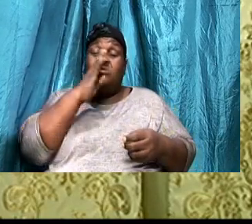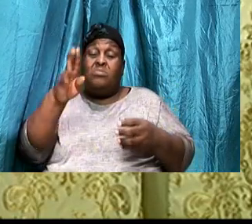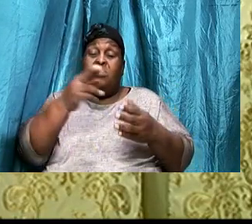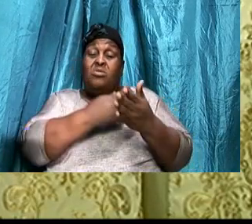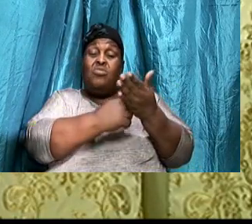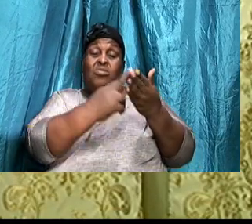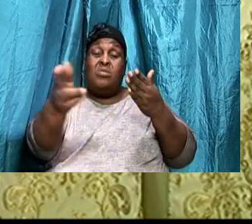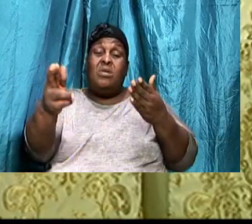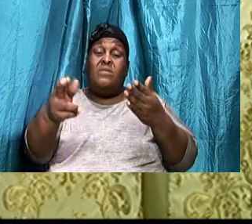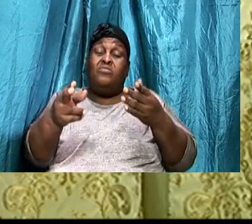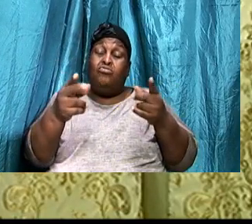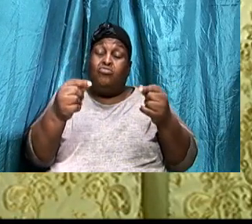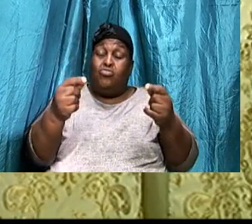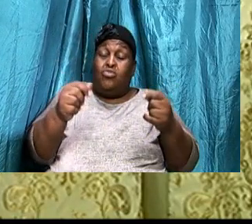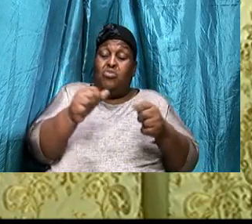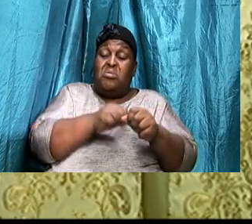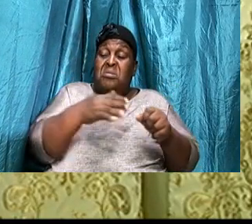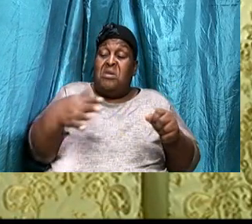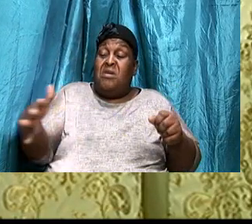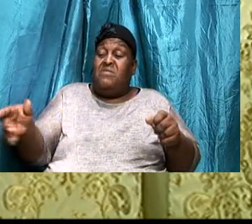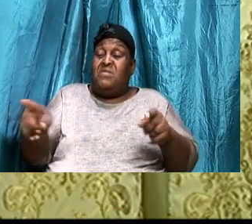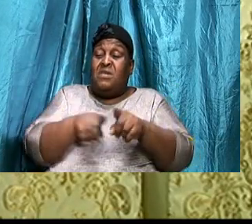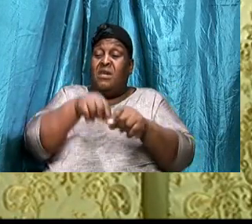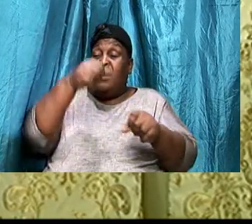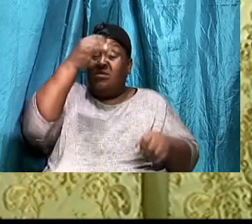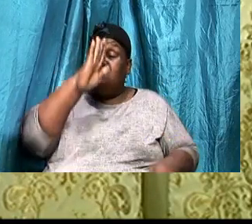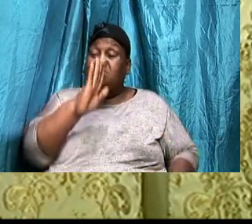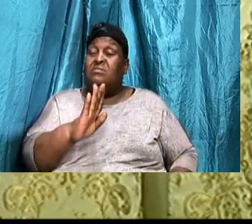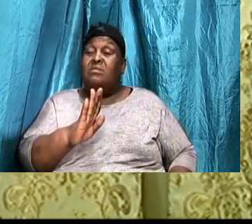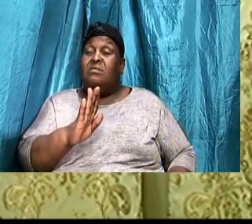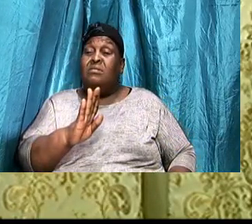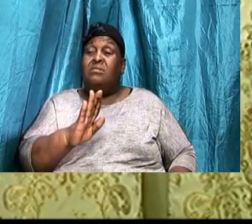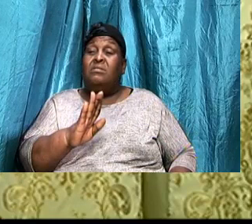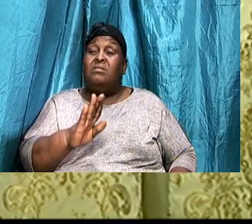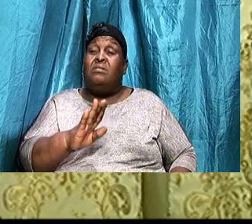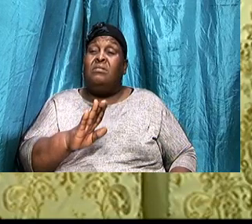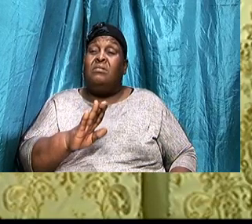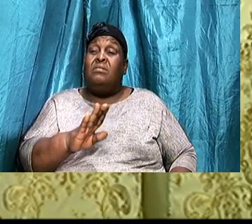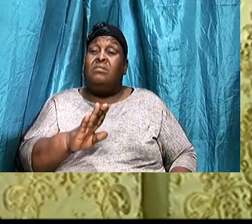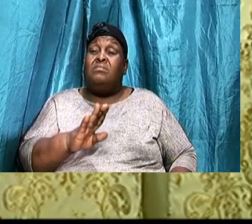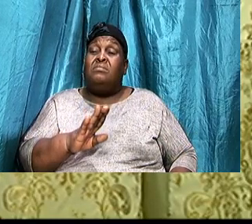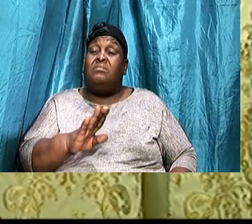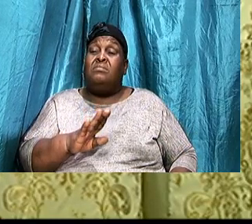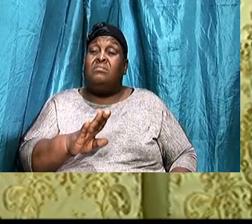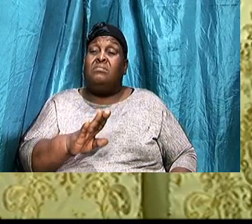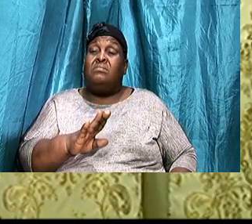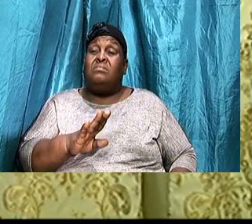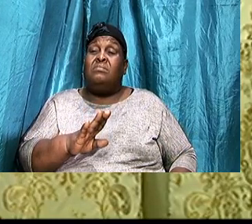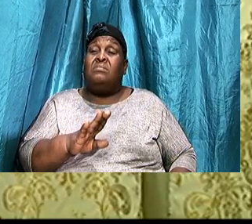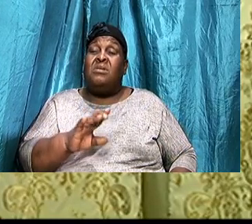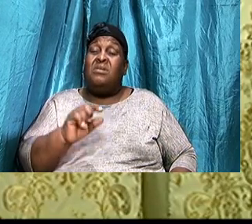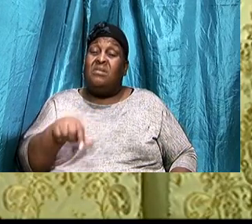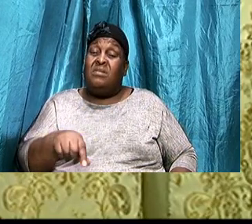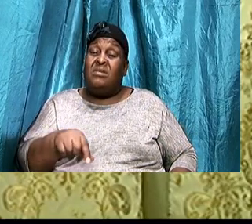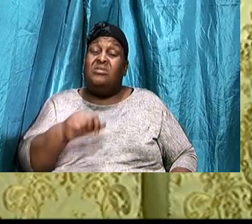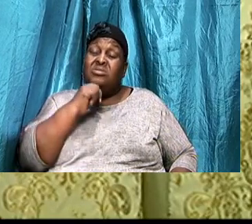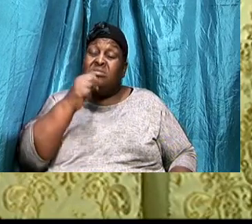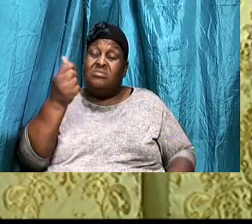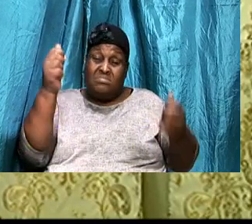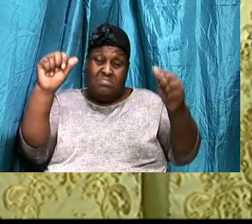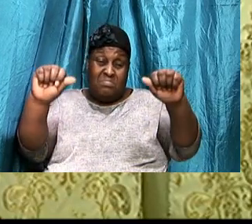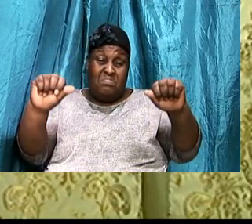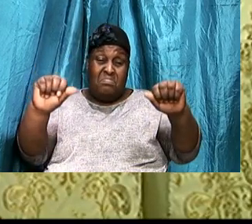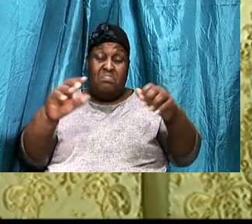doing, Everything, As God, Would have it, This however, Is not possible,